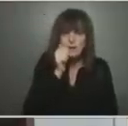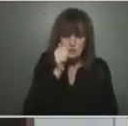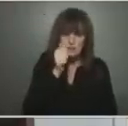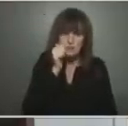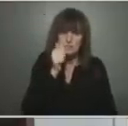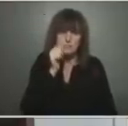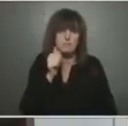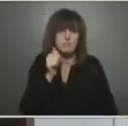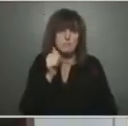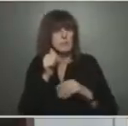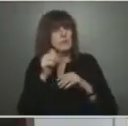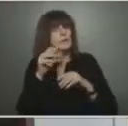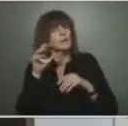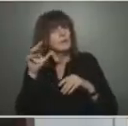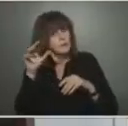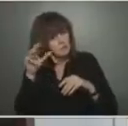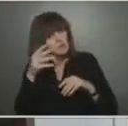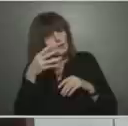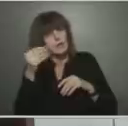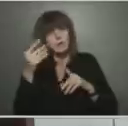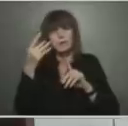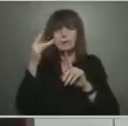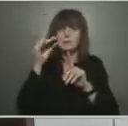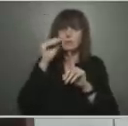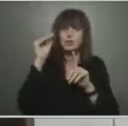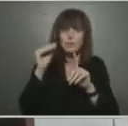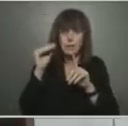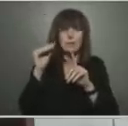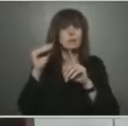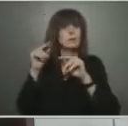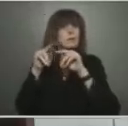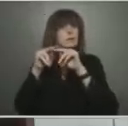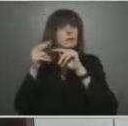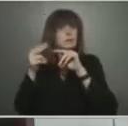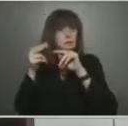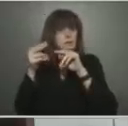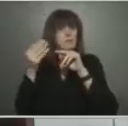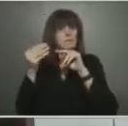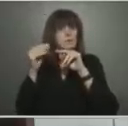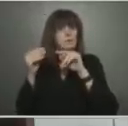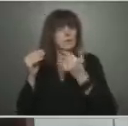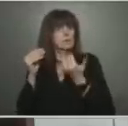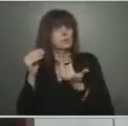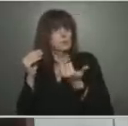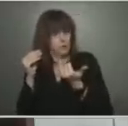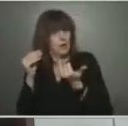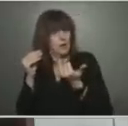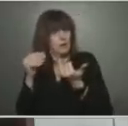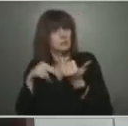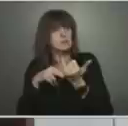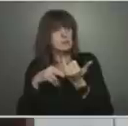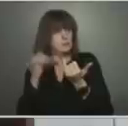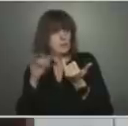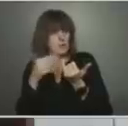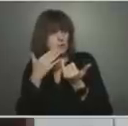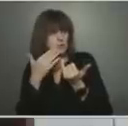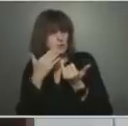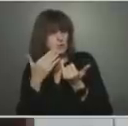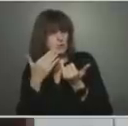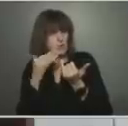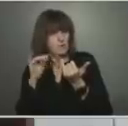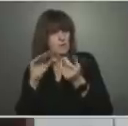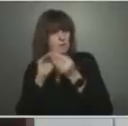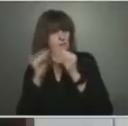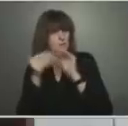But today it's 14%. But today That's trending in the right direction. So we still have that as an important surveillance signal. We still have